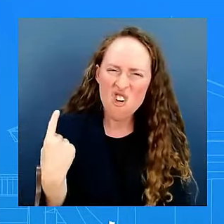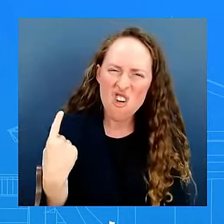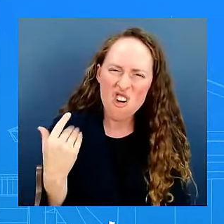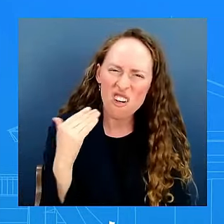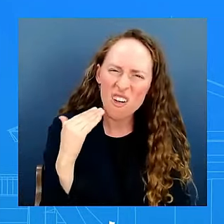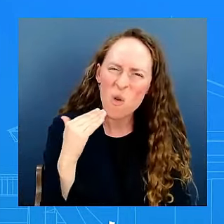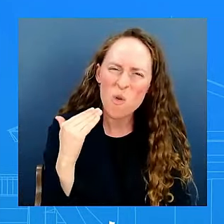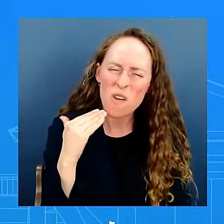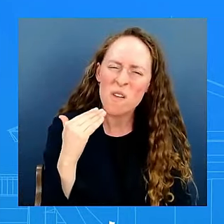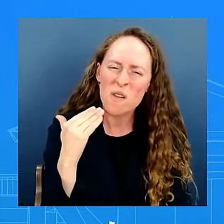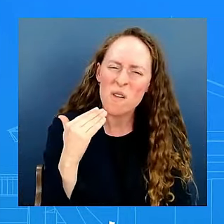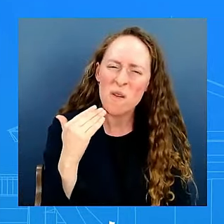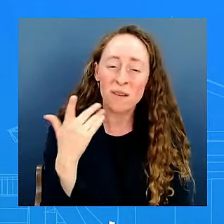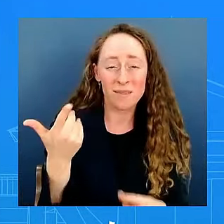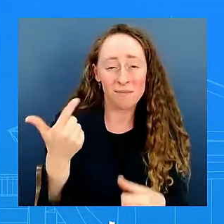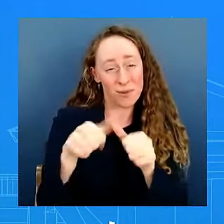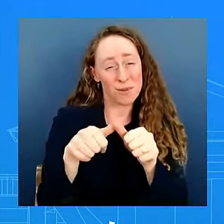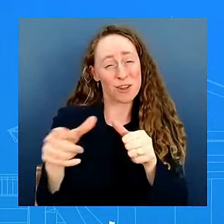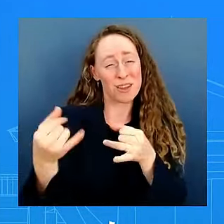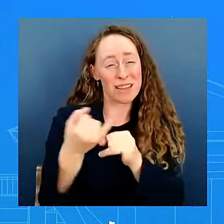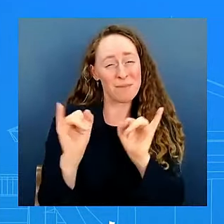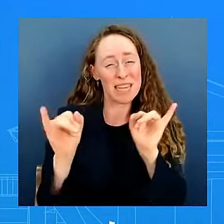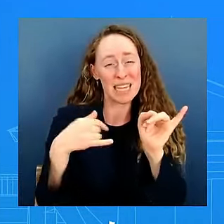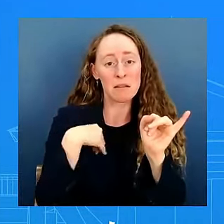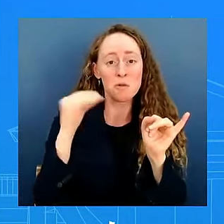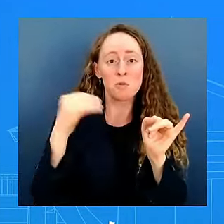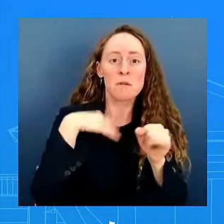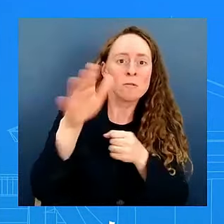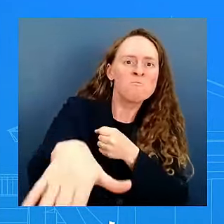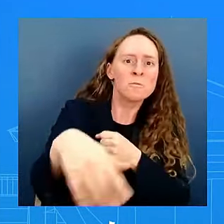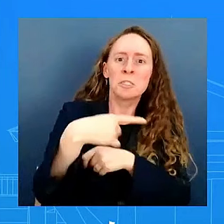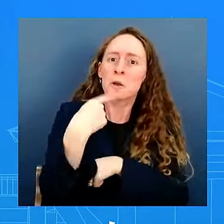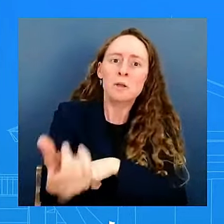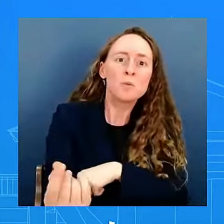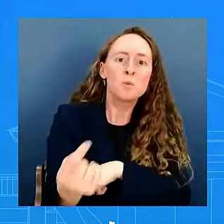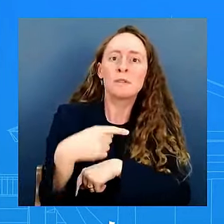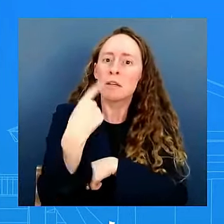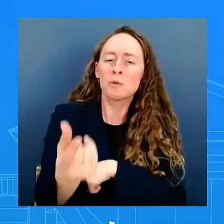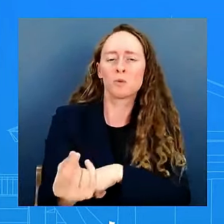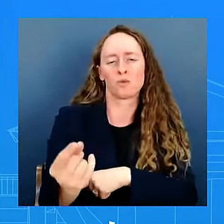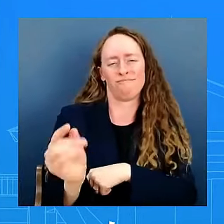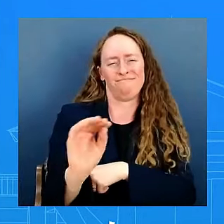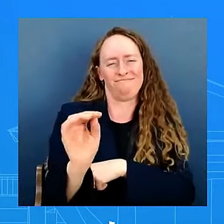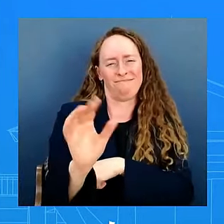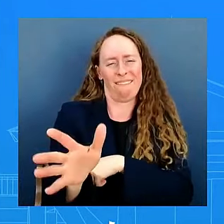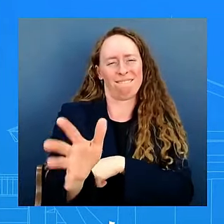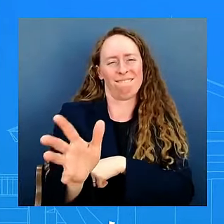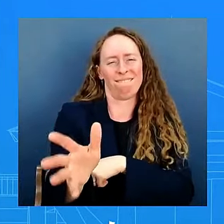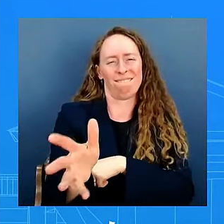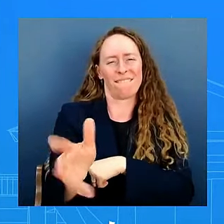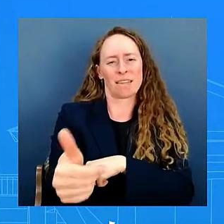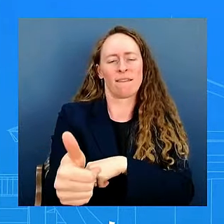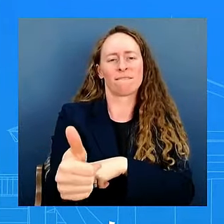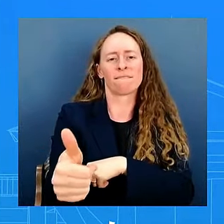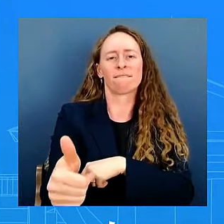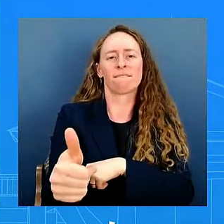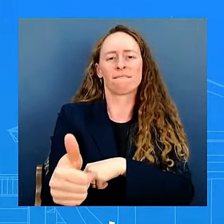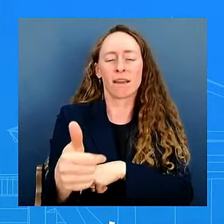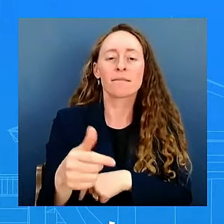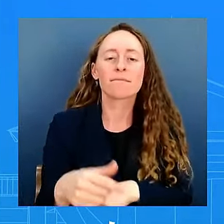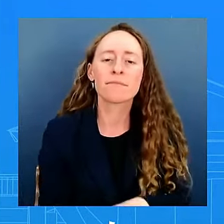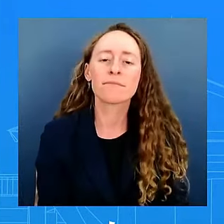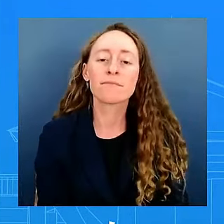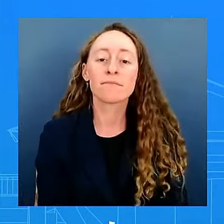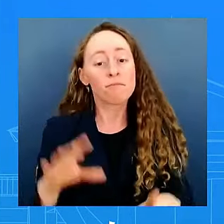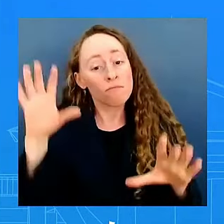fast as they choose and so we're going to let that process happen we are the president's not going to say any more than what he has said